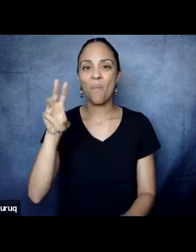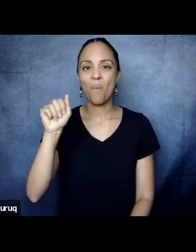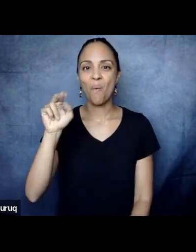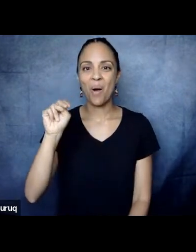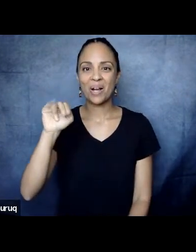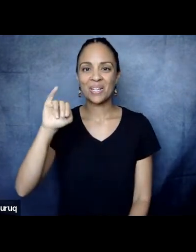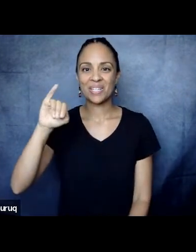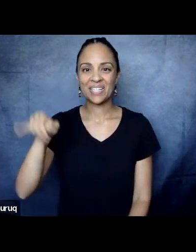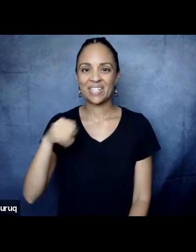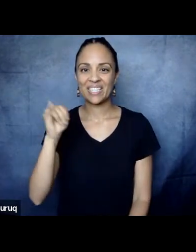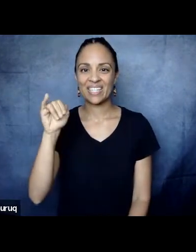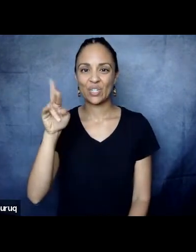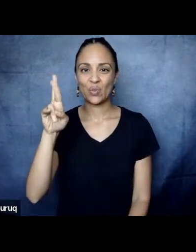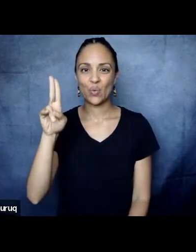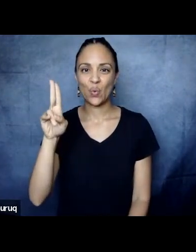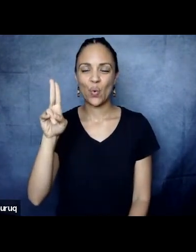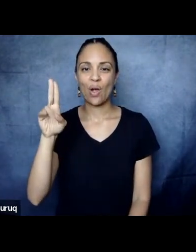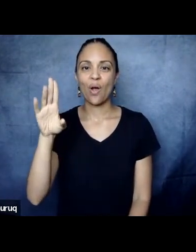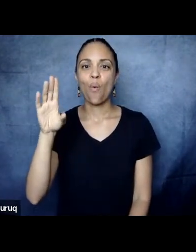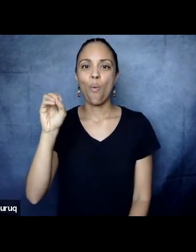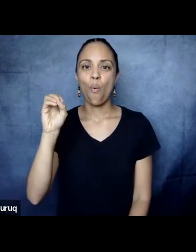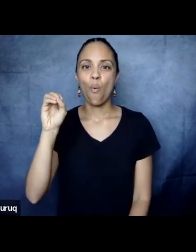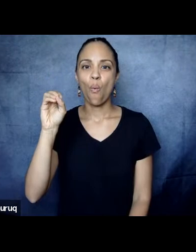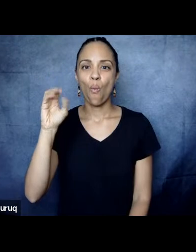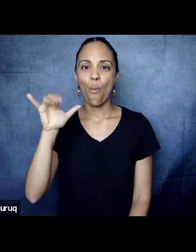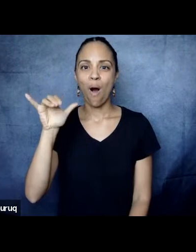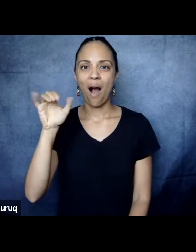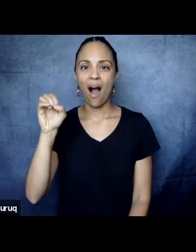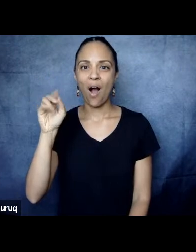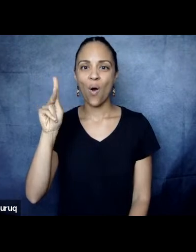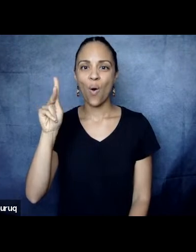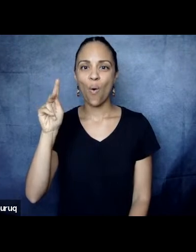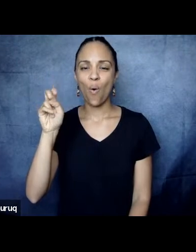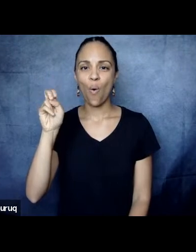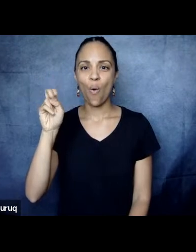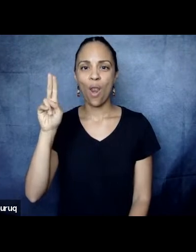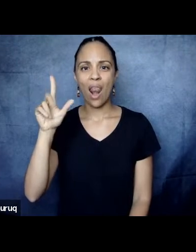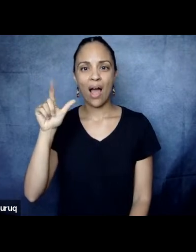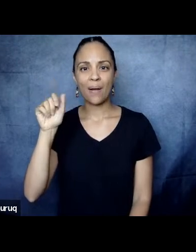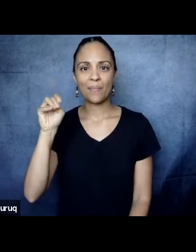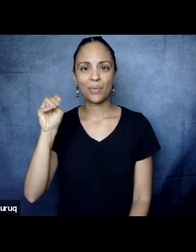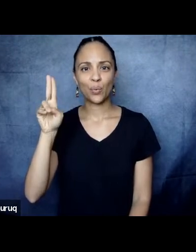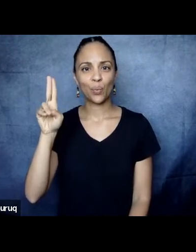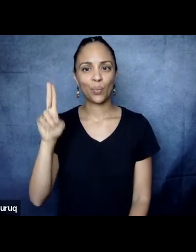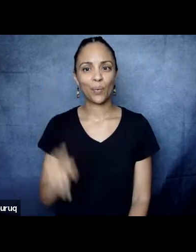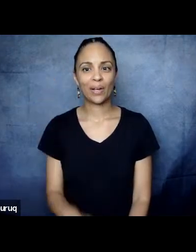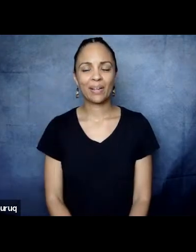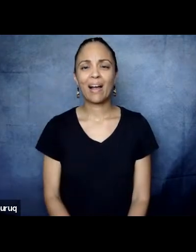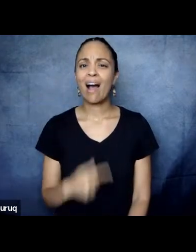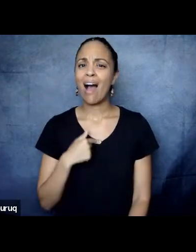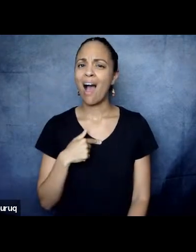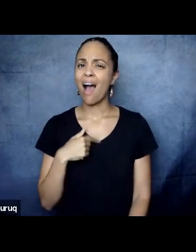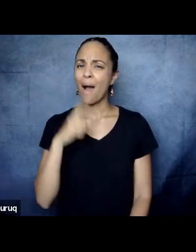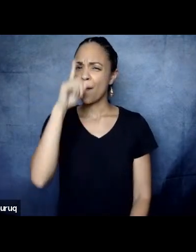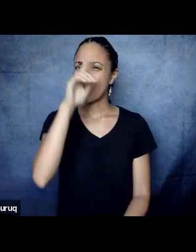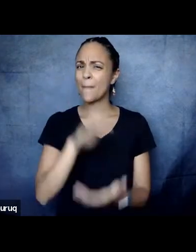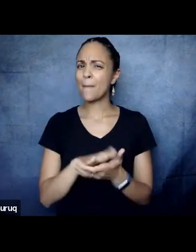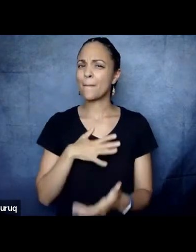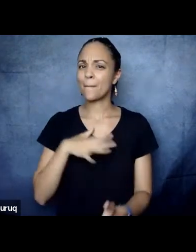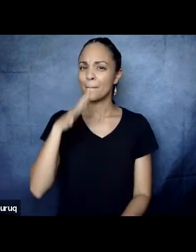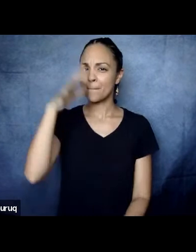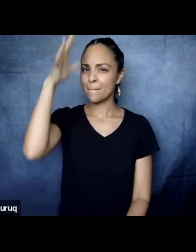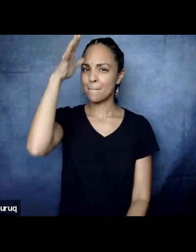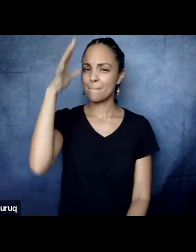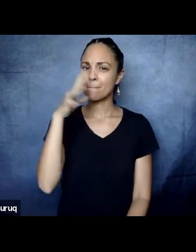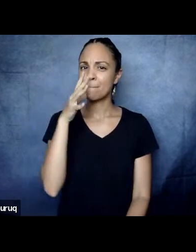Eugenia Wakamuyo. And I believe my parents are on with us tonight as well. I salute you. I salute